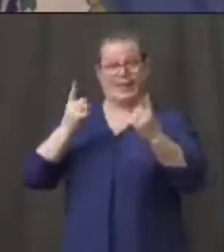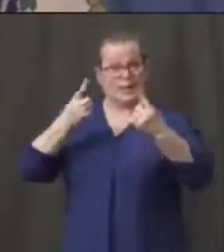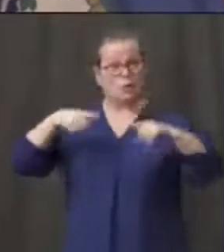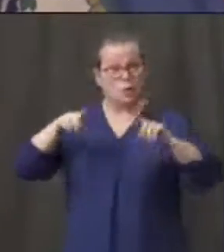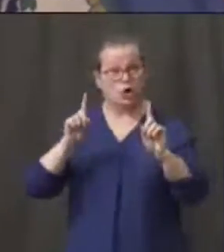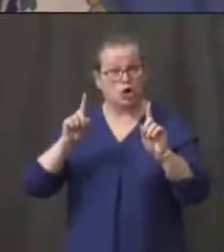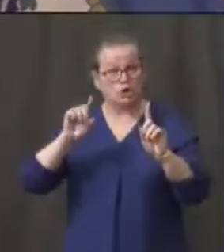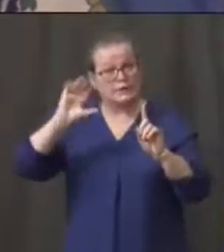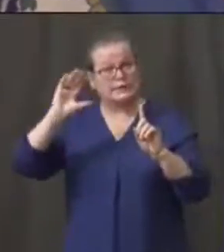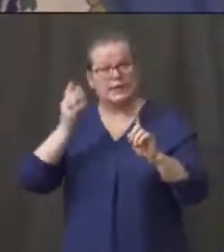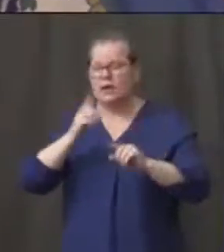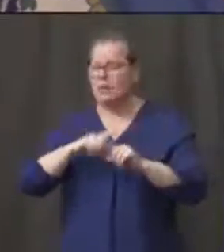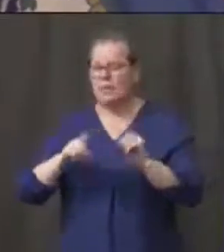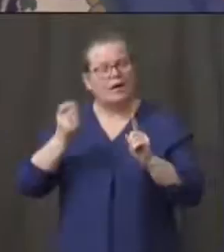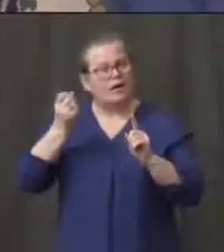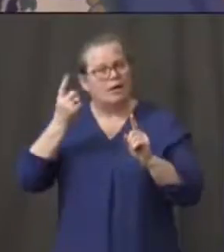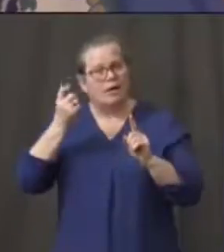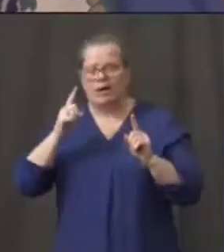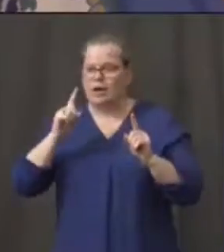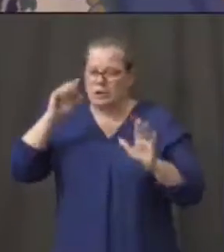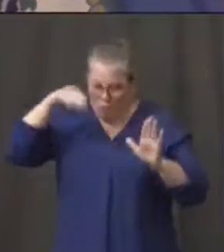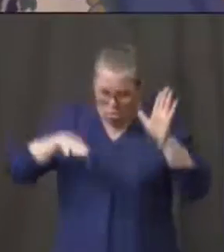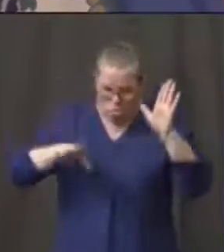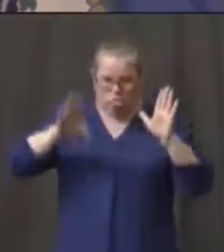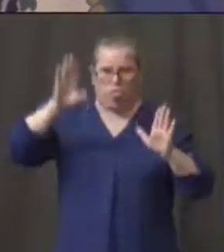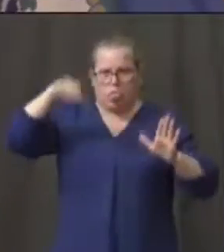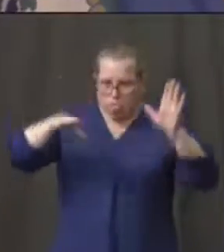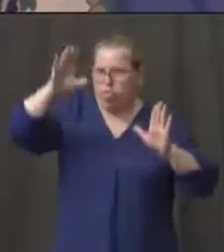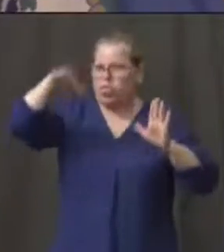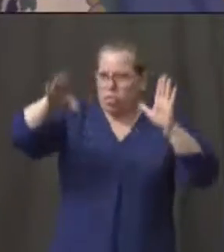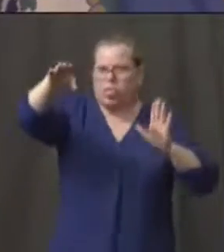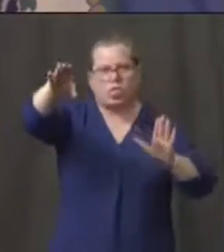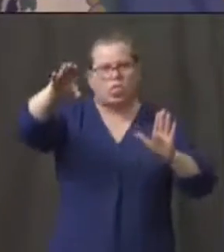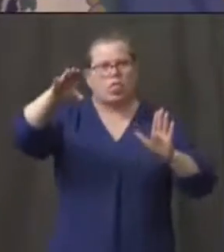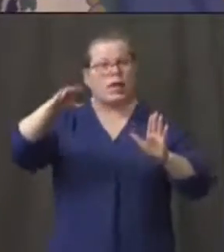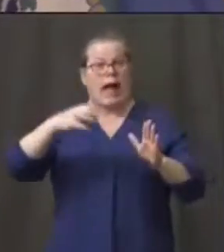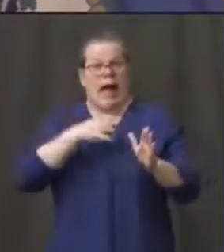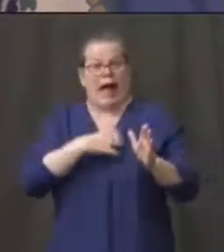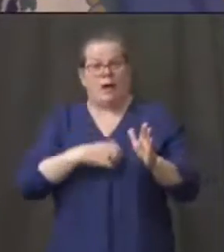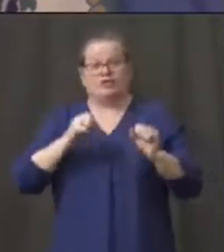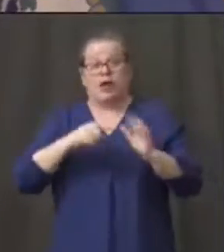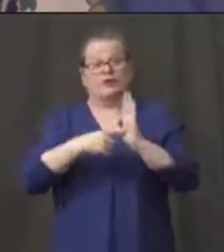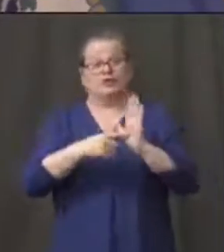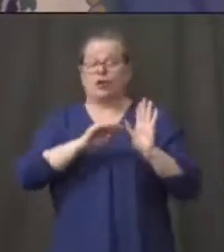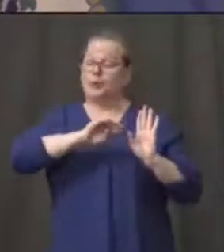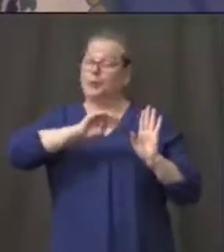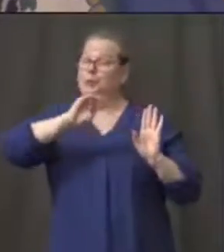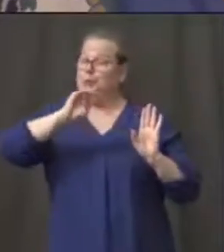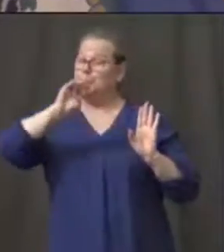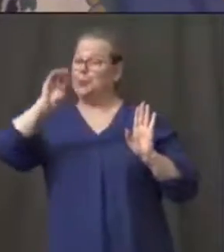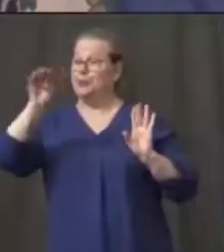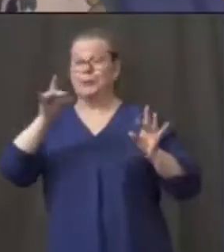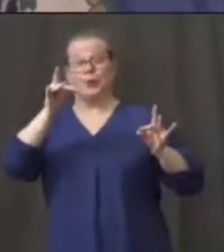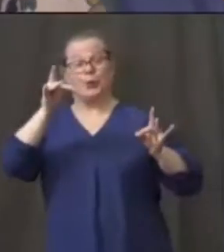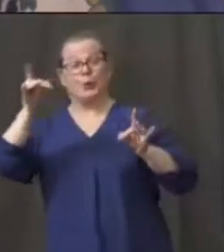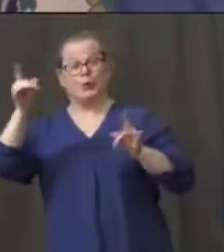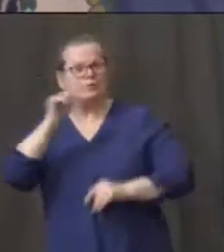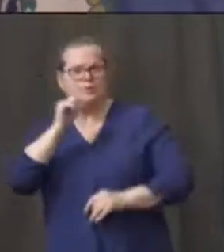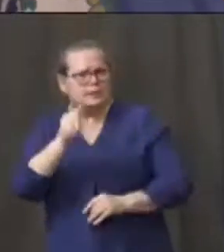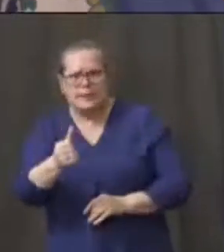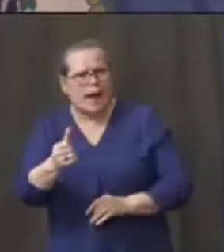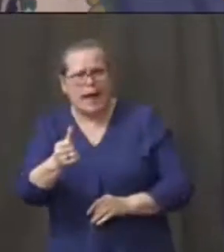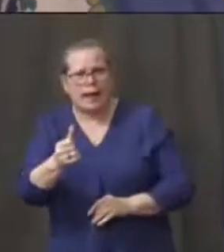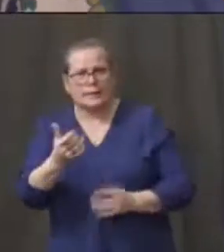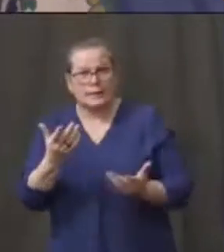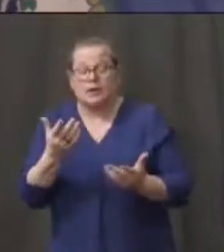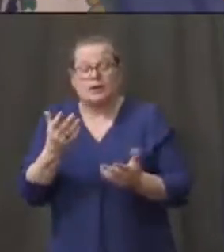nice parabolic curve and it's not. And I also know what a difference that curve will